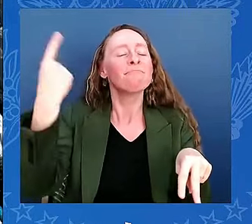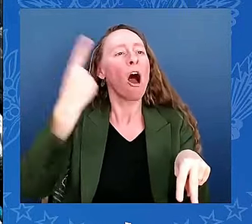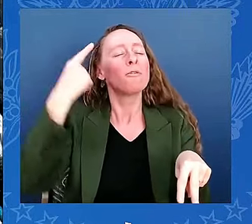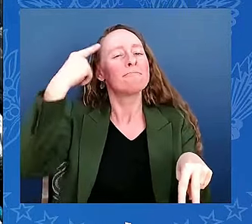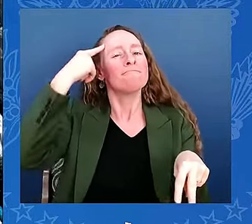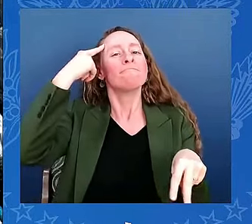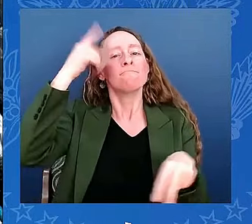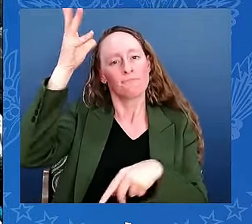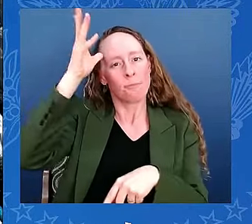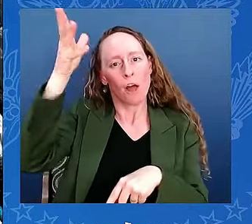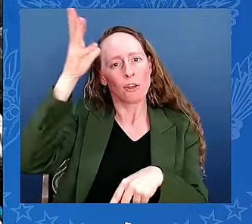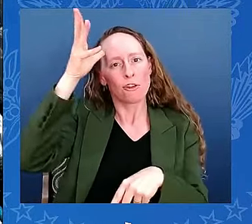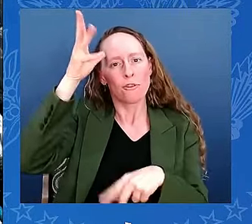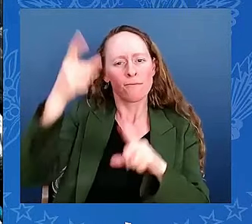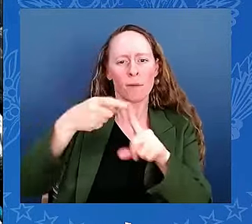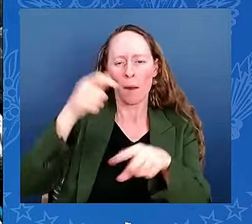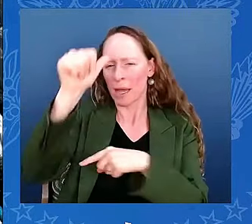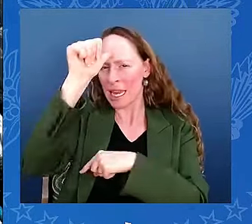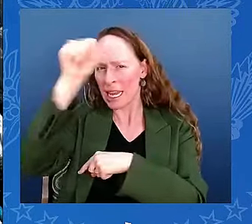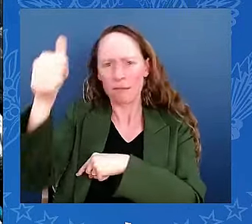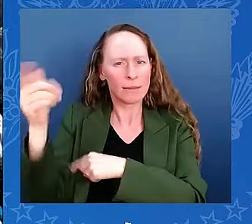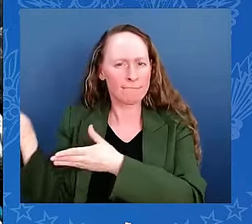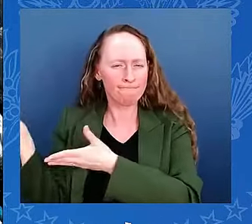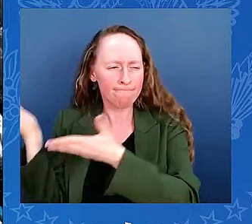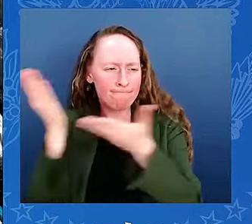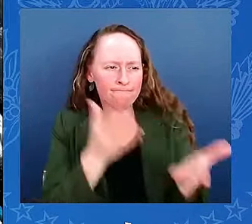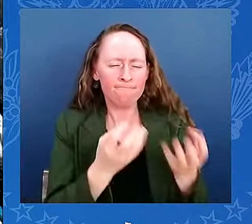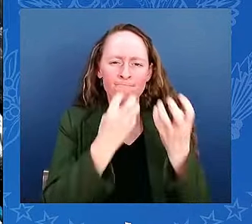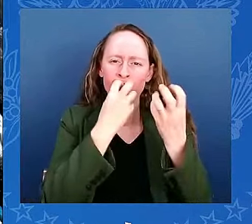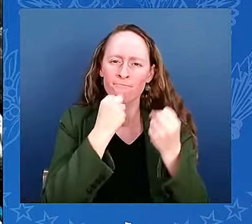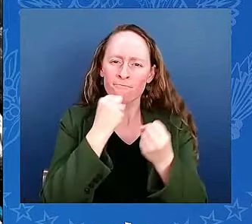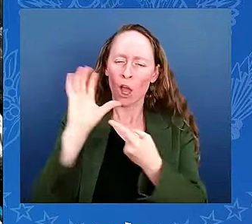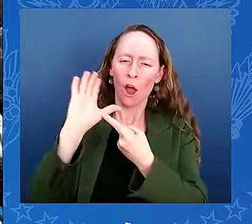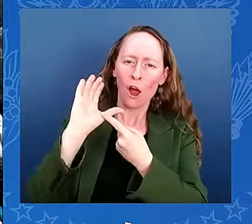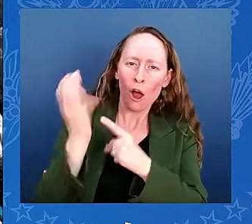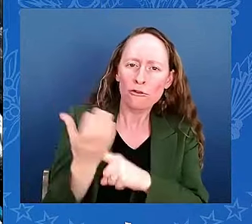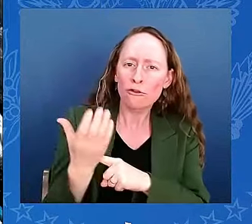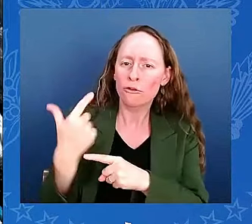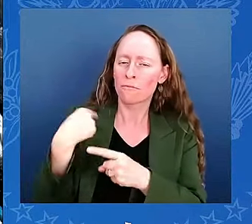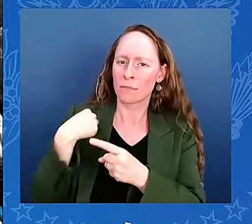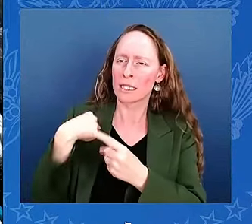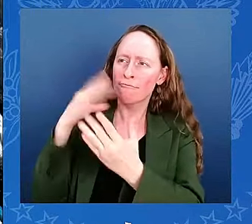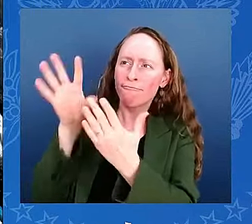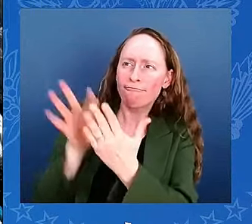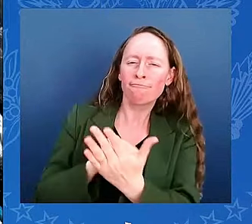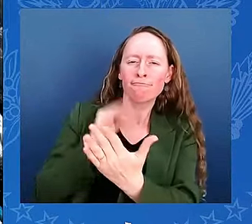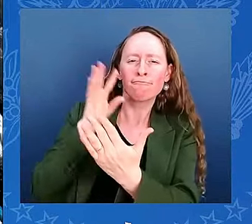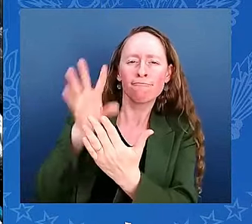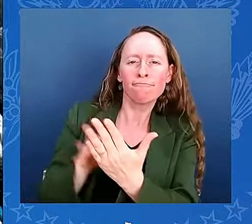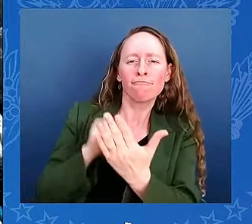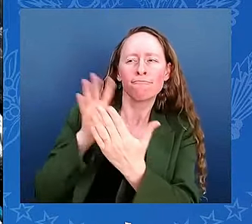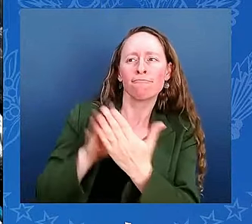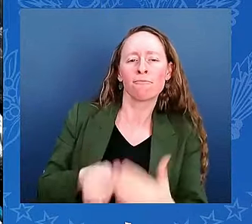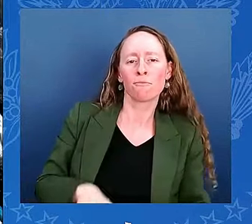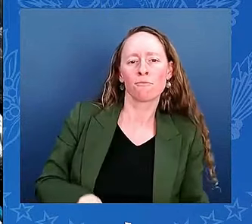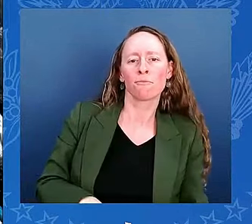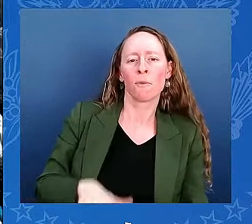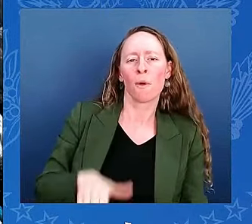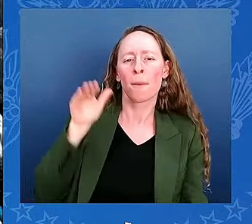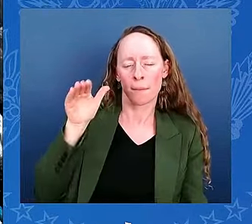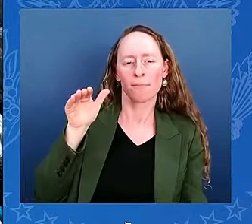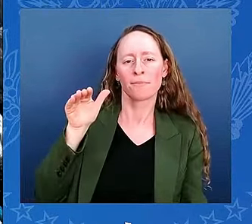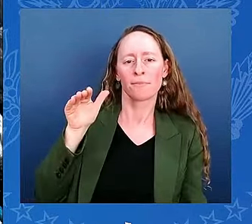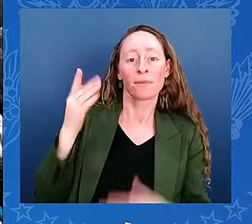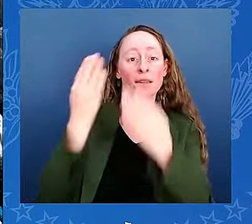roots by teaching us about Diwali and other Indian festivals. Diwali is a time of joy as goodness in the world